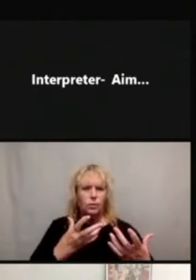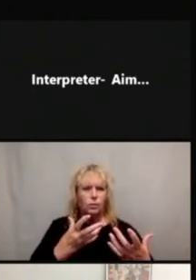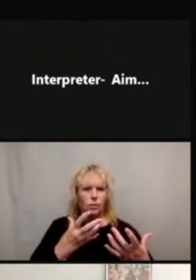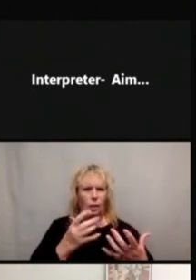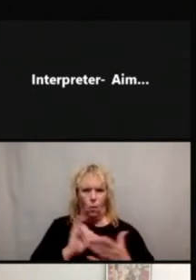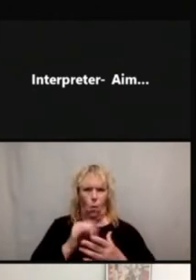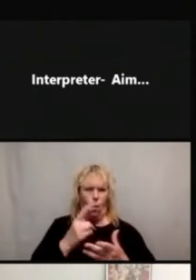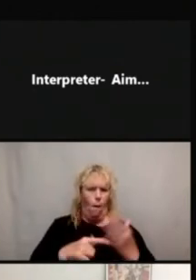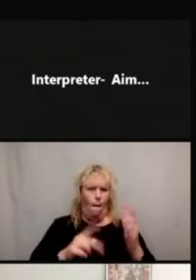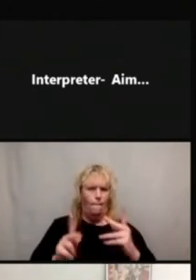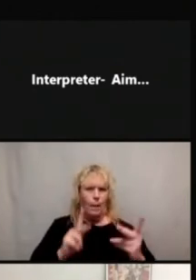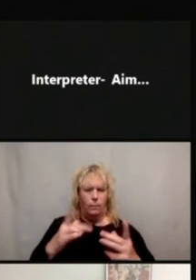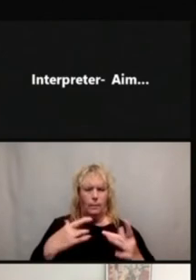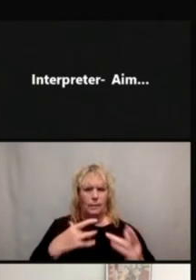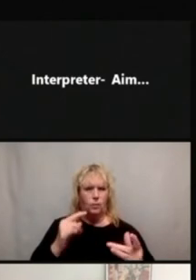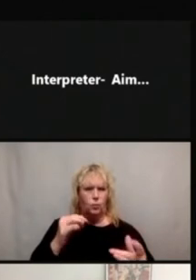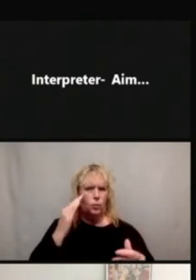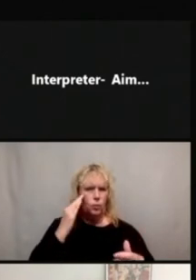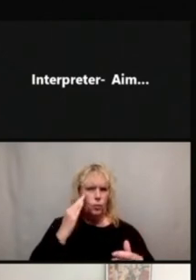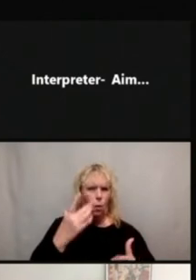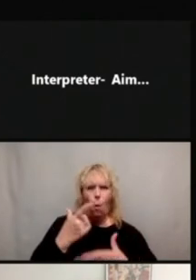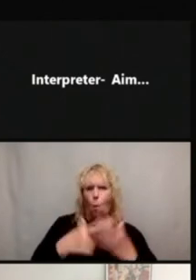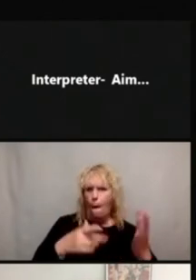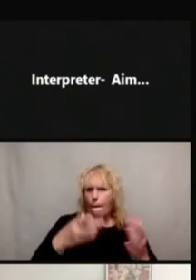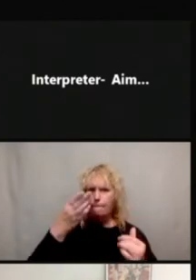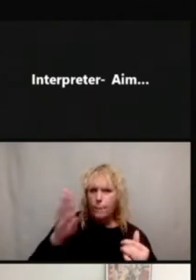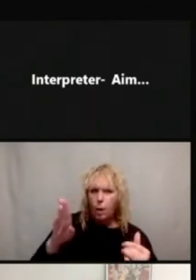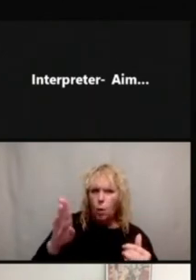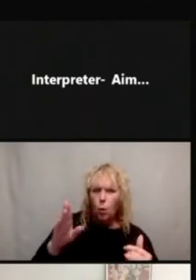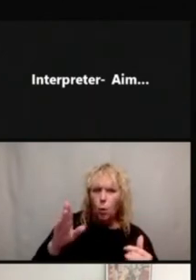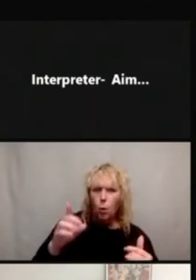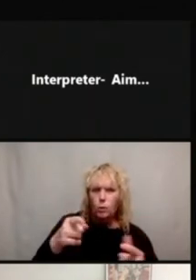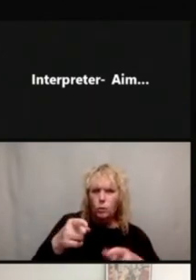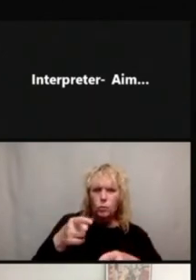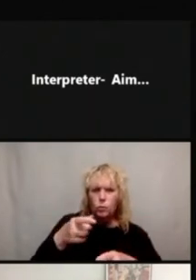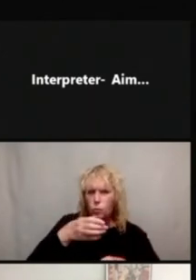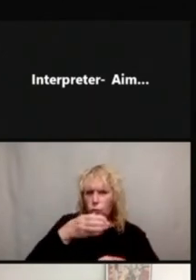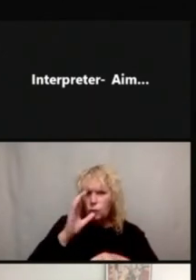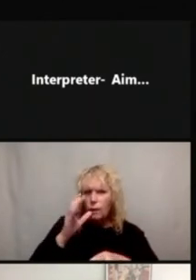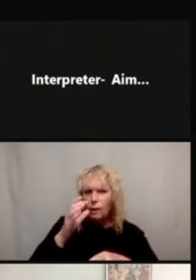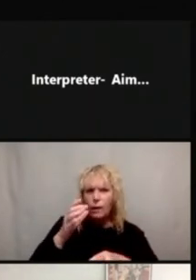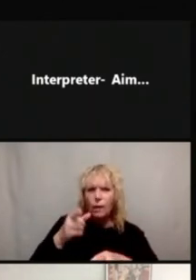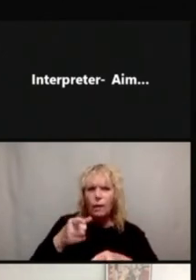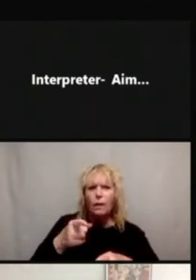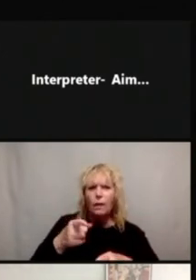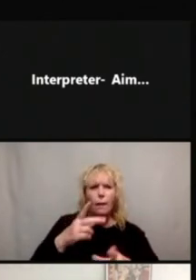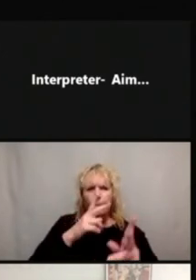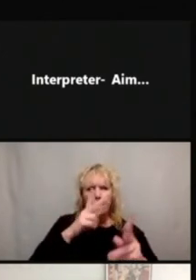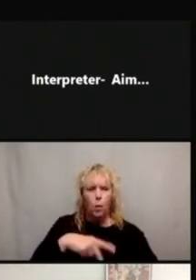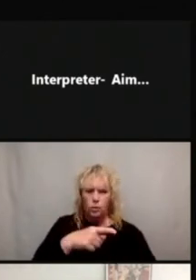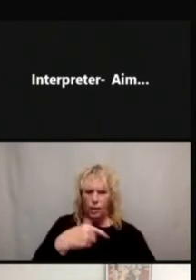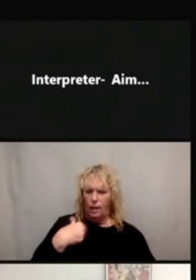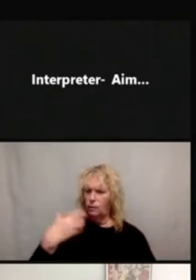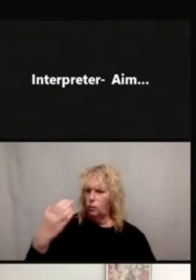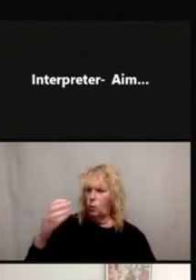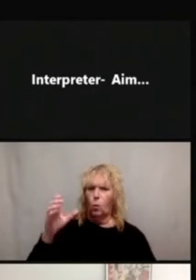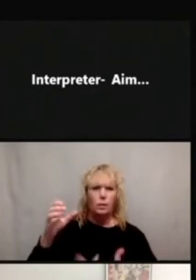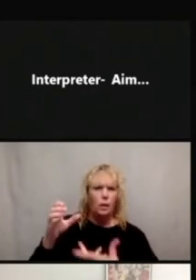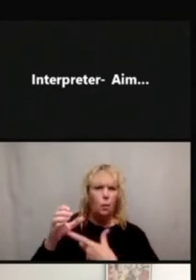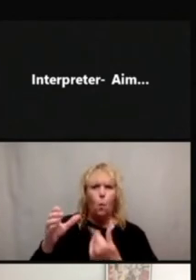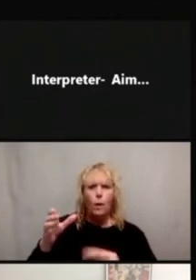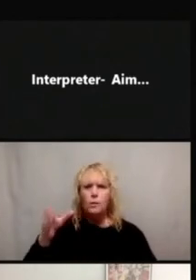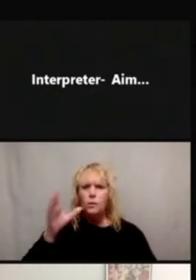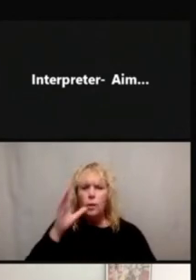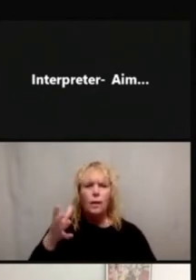with. So, you know, what is this blue drink that maybe the person is holding, or these green things,